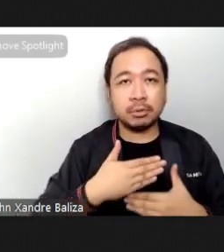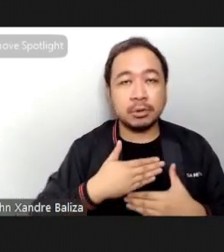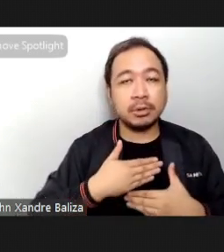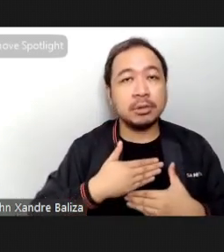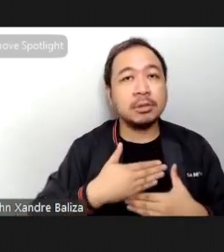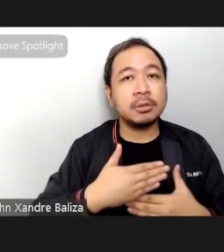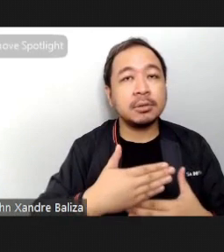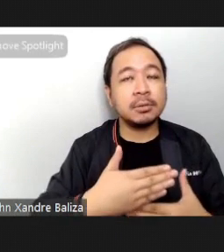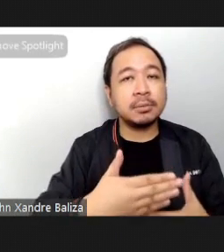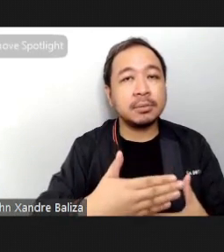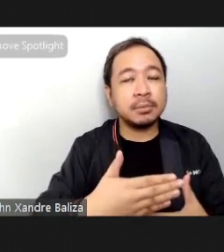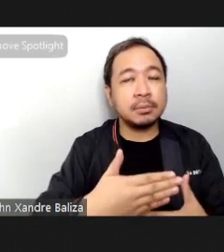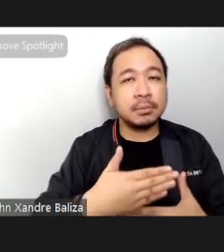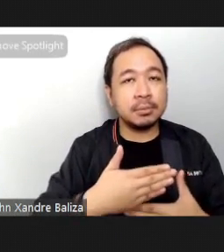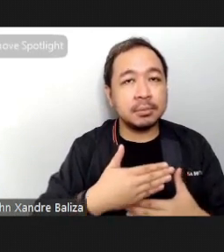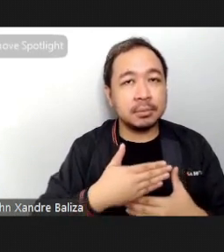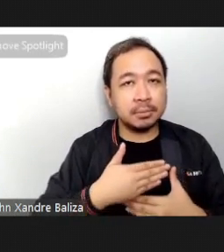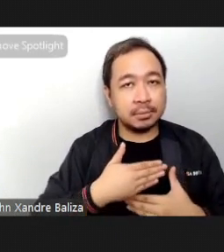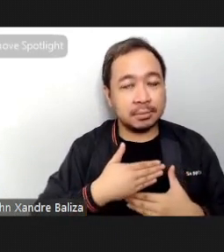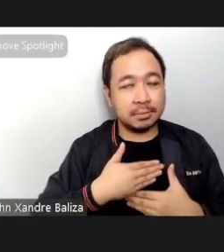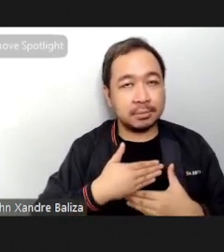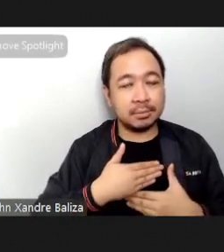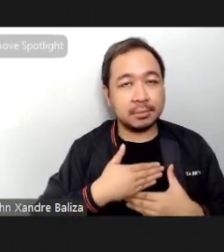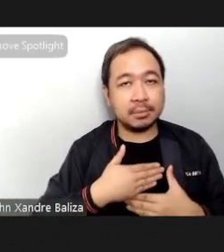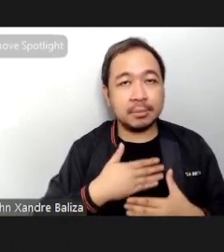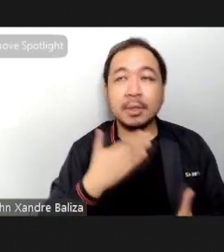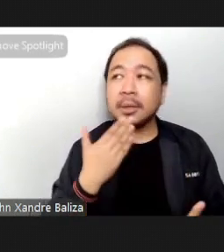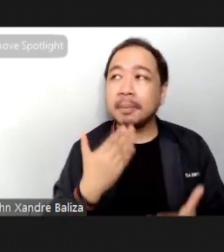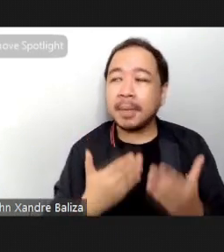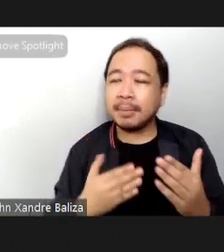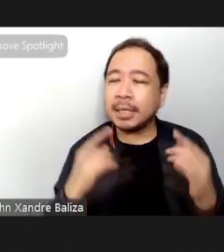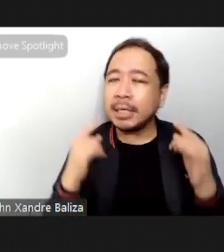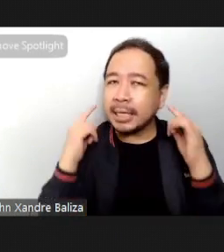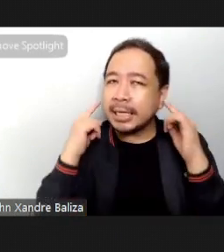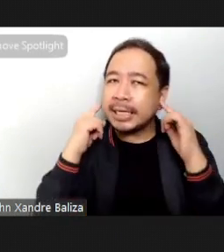And you might hear sounds outside.